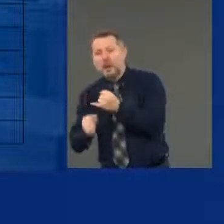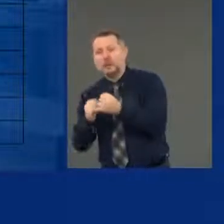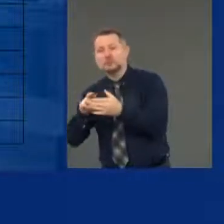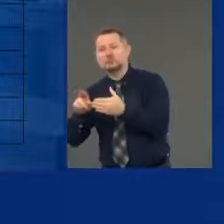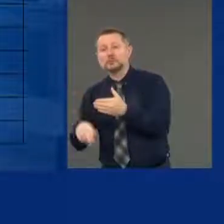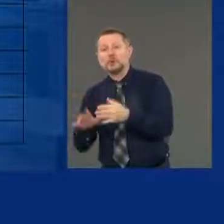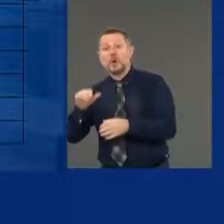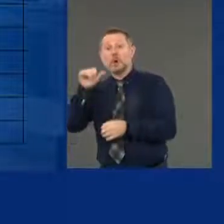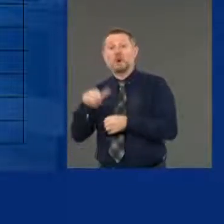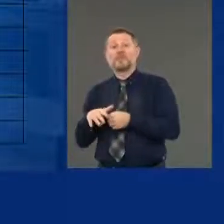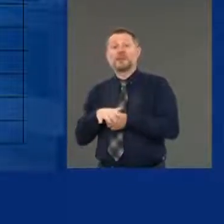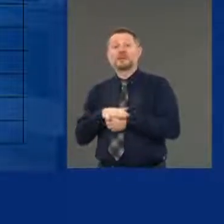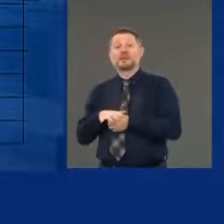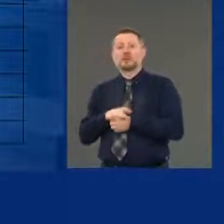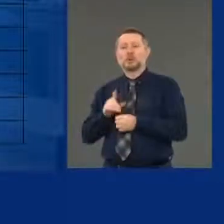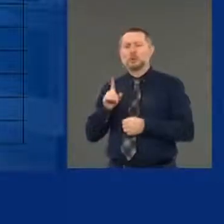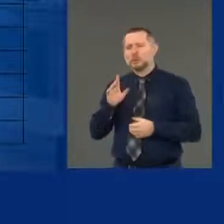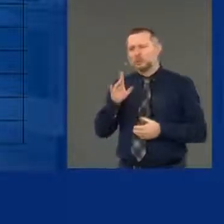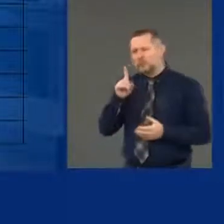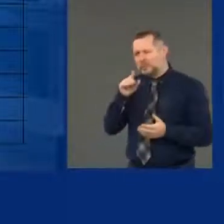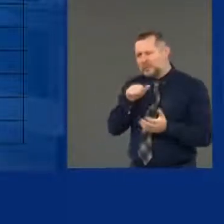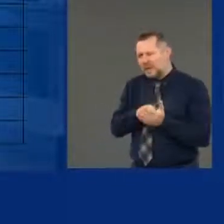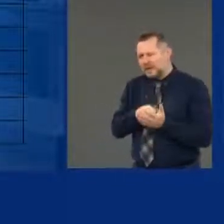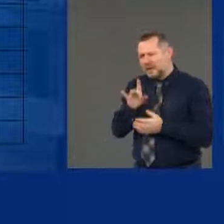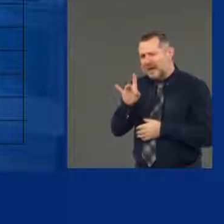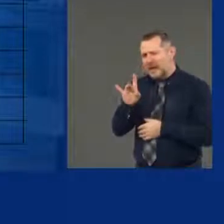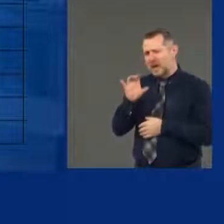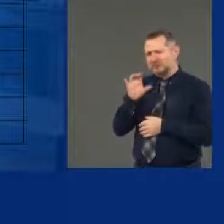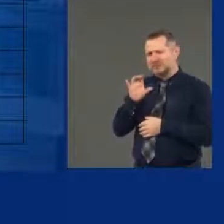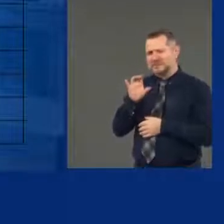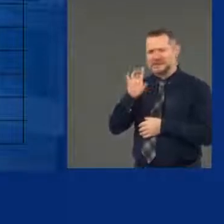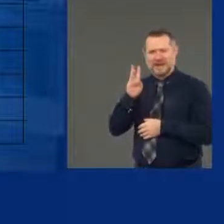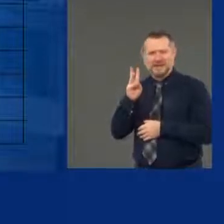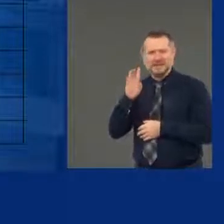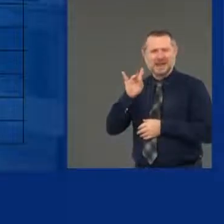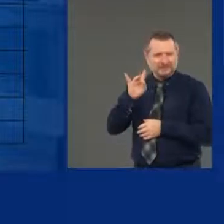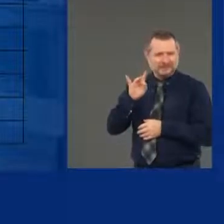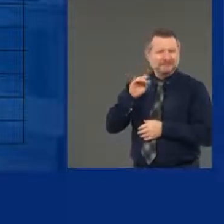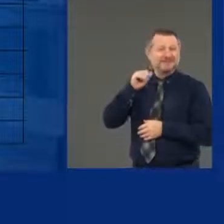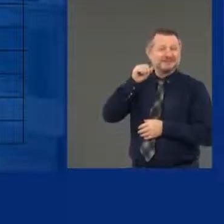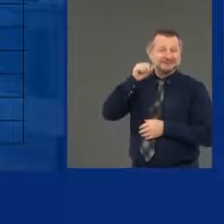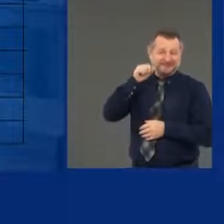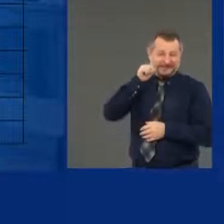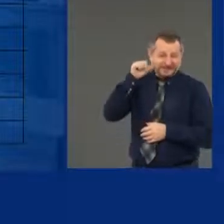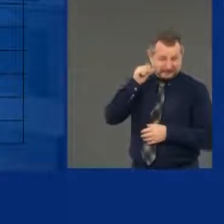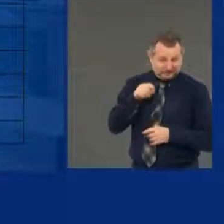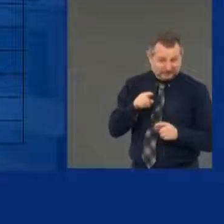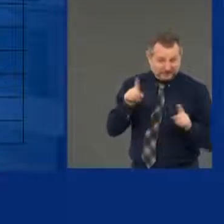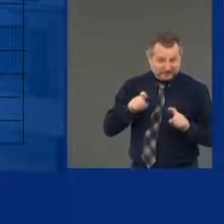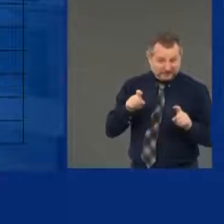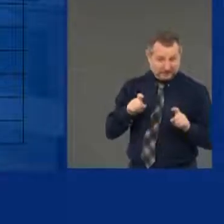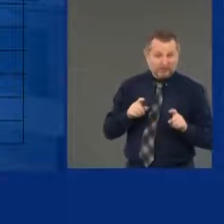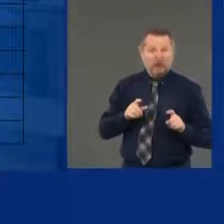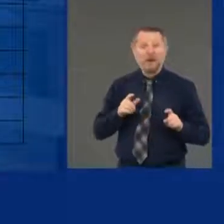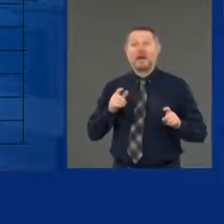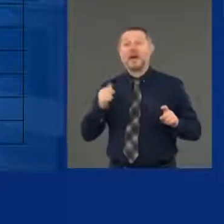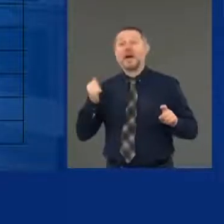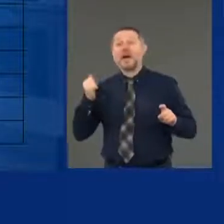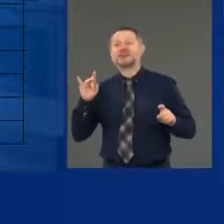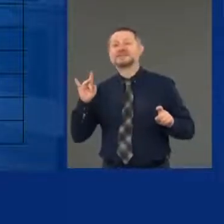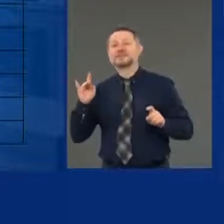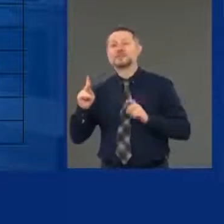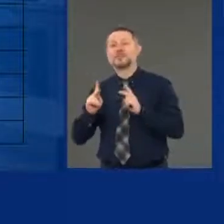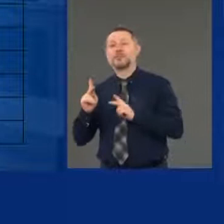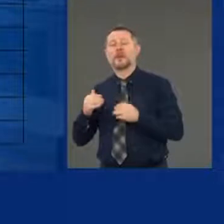1,889 tests. Just yesterday, 18 people were positive. 1